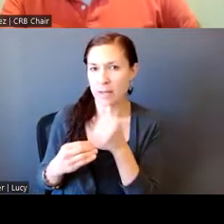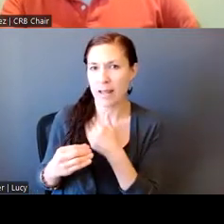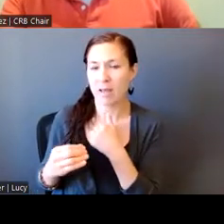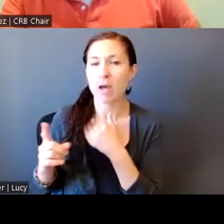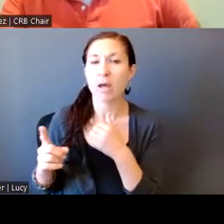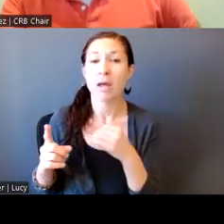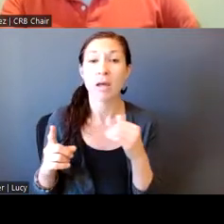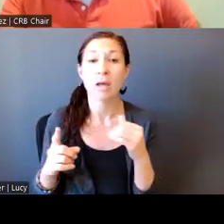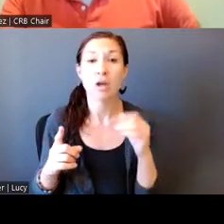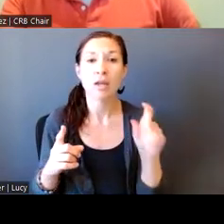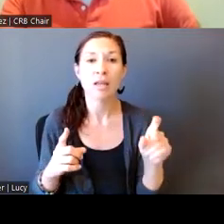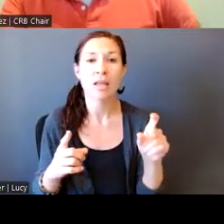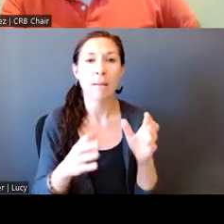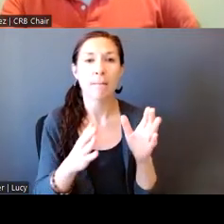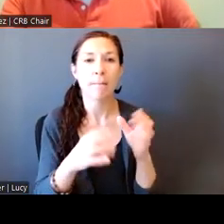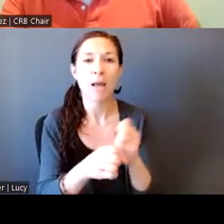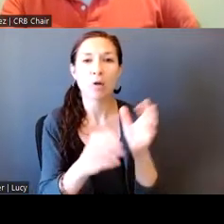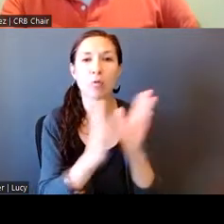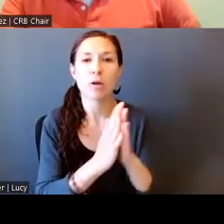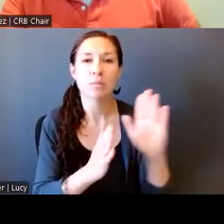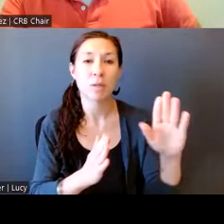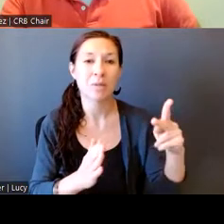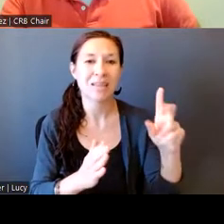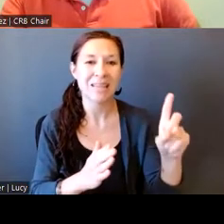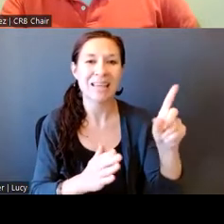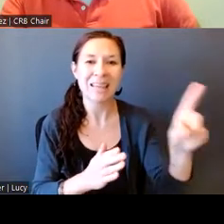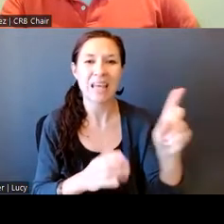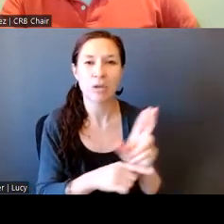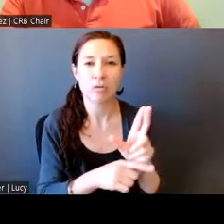would have to make a public record request to the Boston police department.